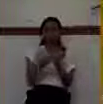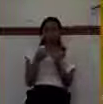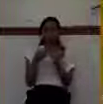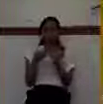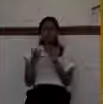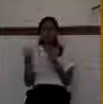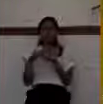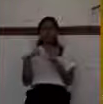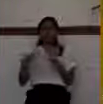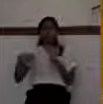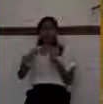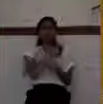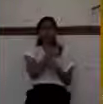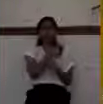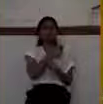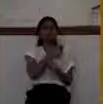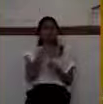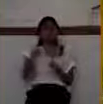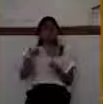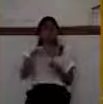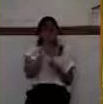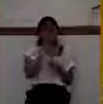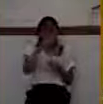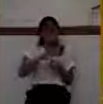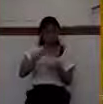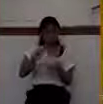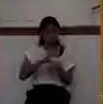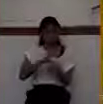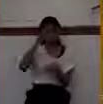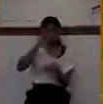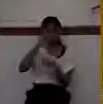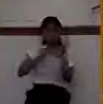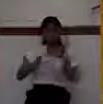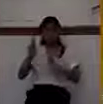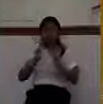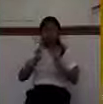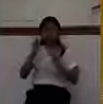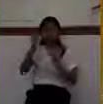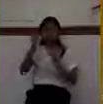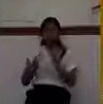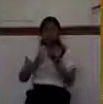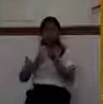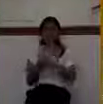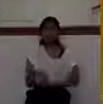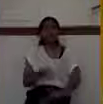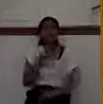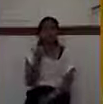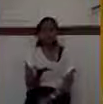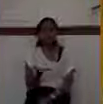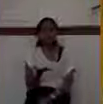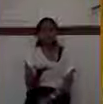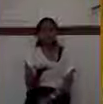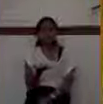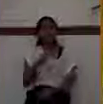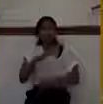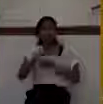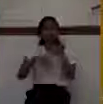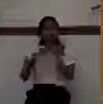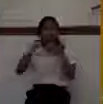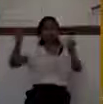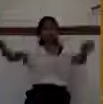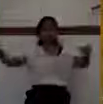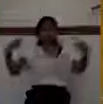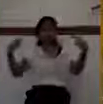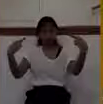the church, as the people of God, we are to be the light. And when the world looks at the church and sees no difference in the